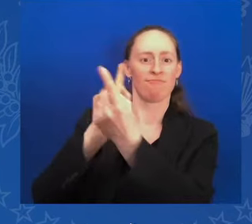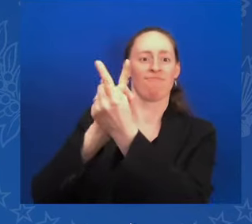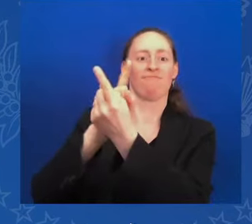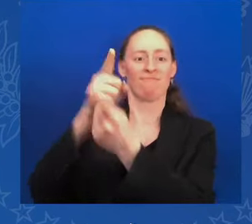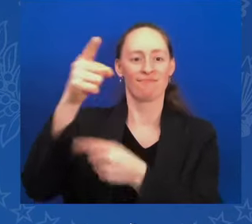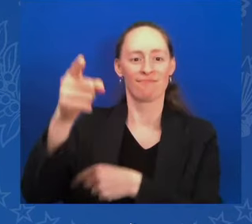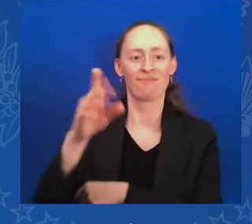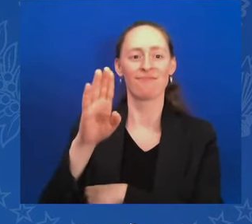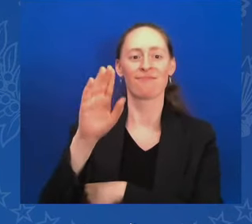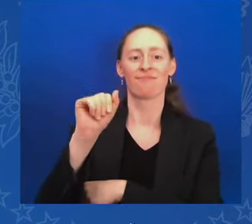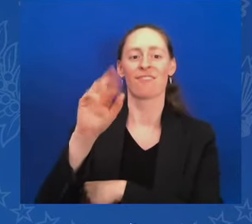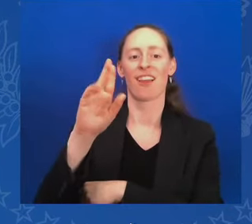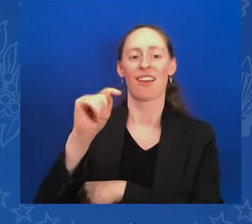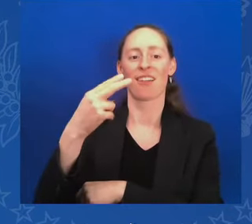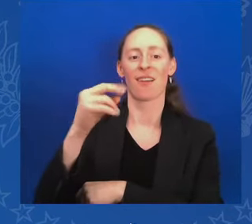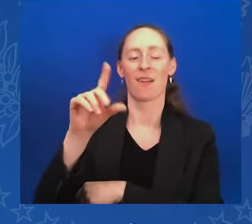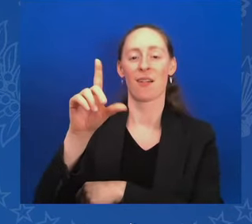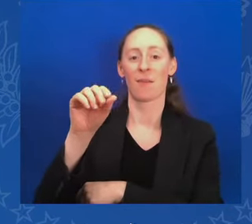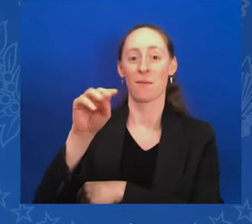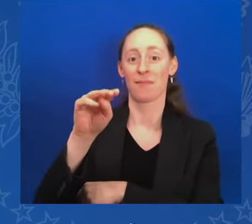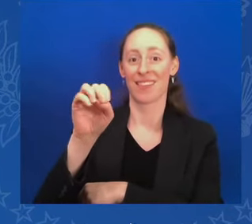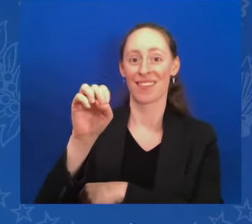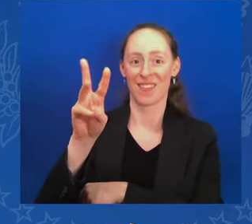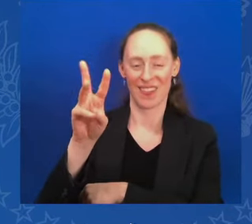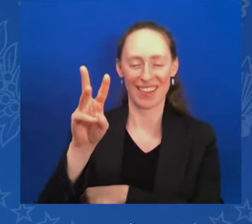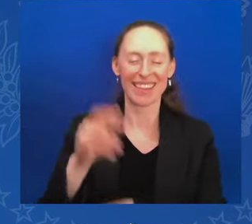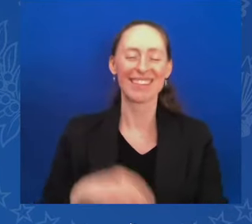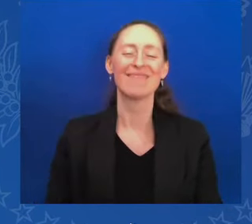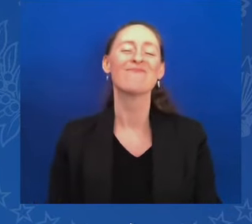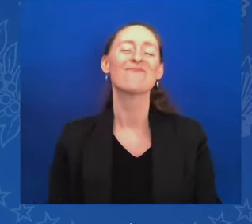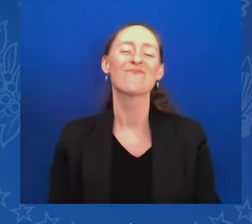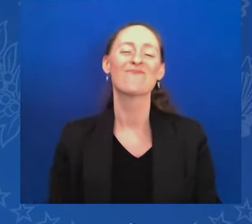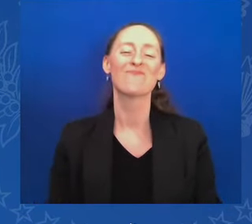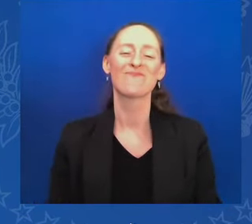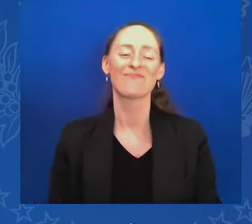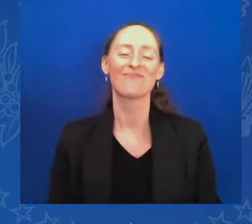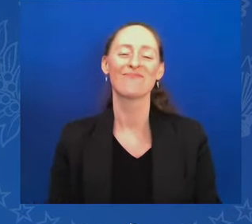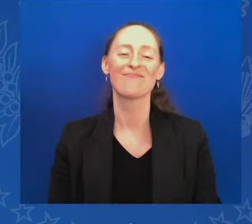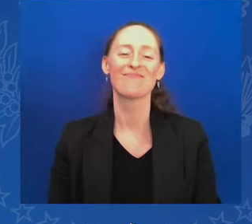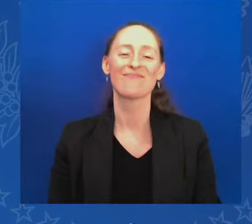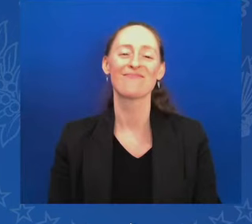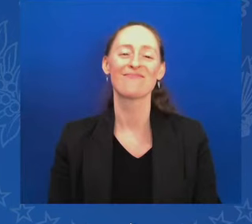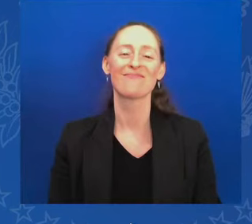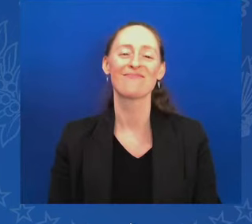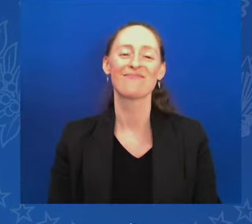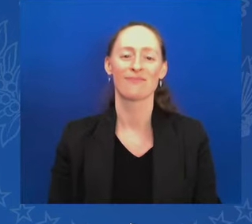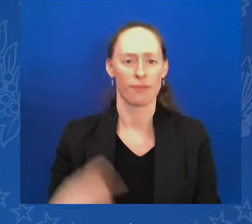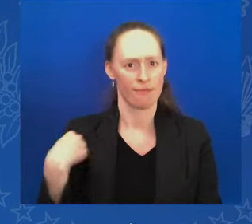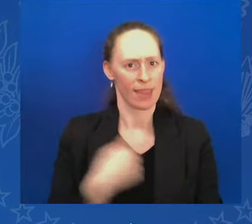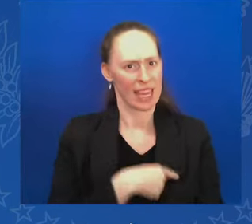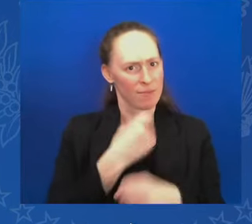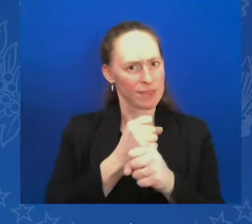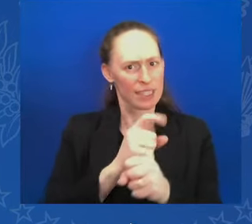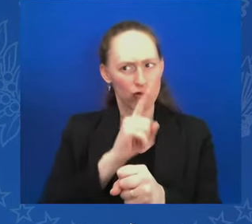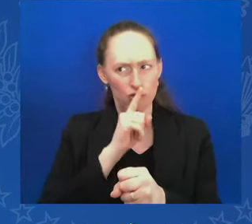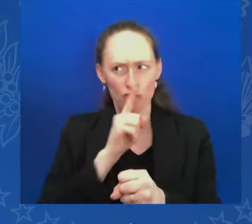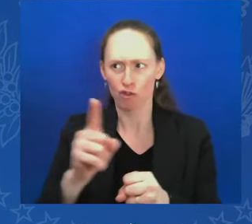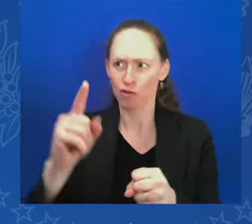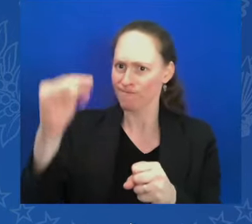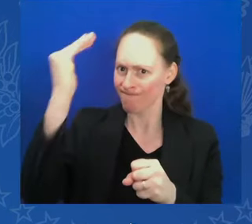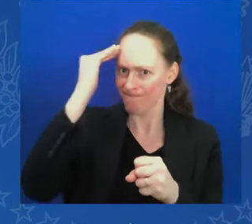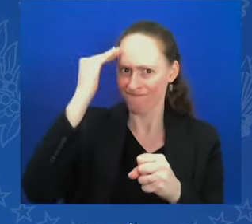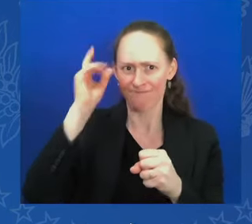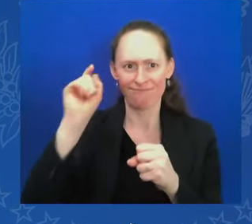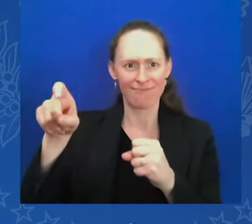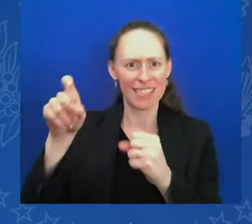We made it clear that if he wasn't taken care of quickly, we may have a problem with the United States. And two years ago, I was very proud